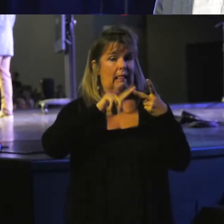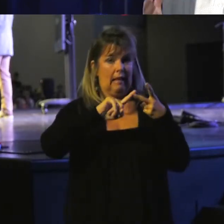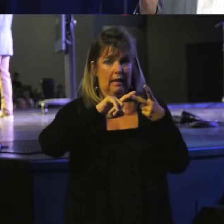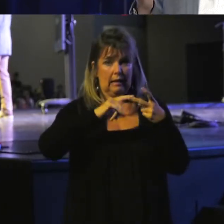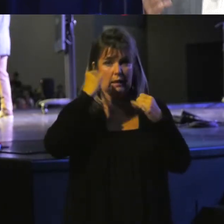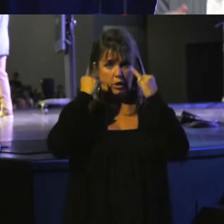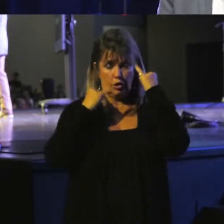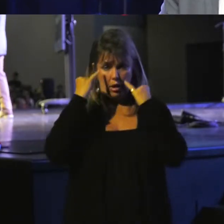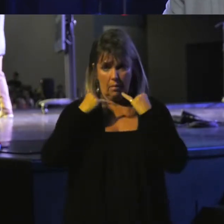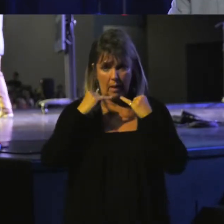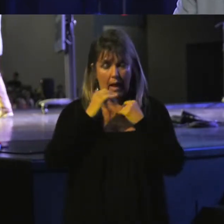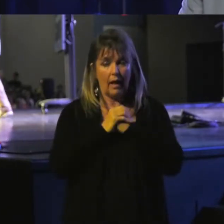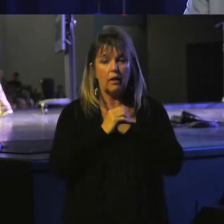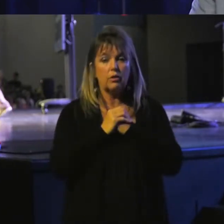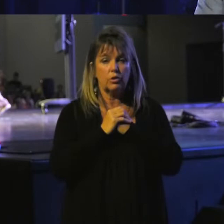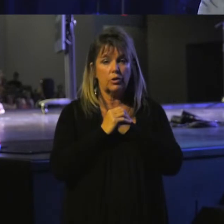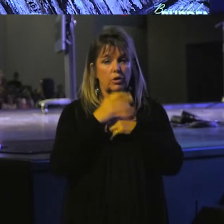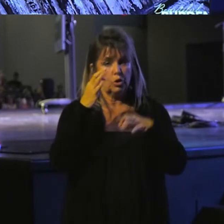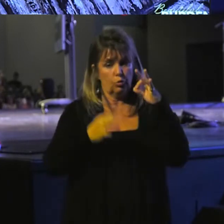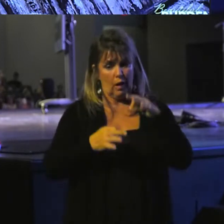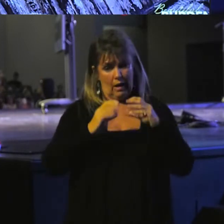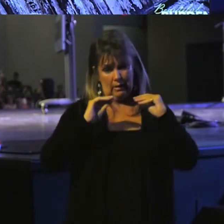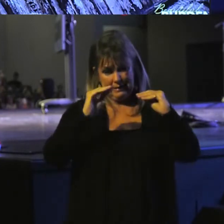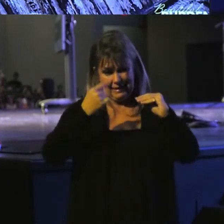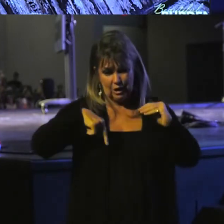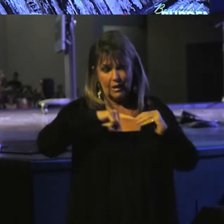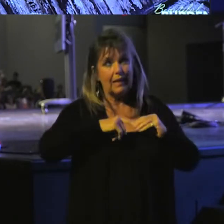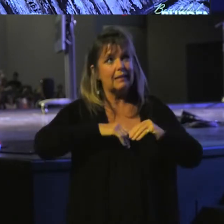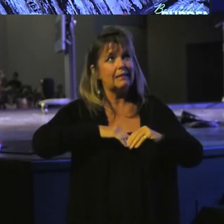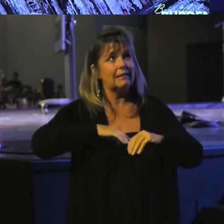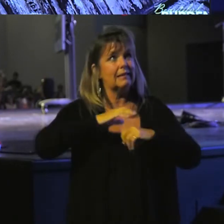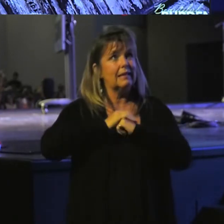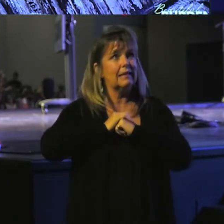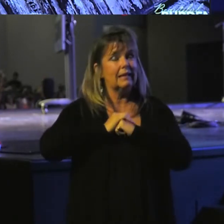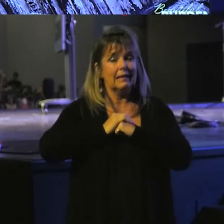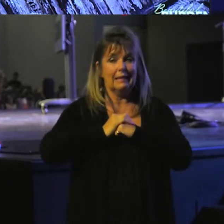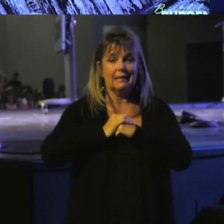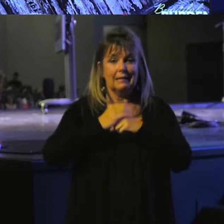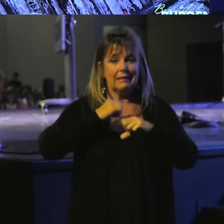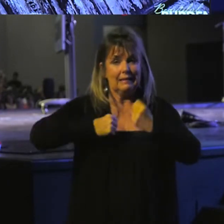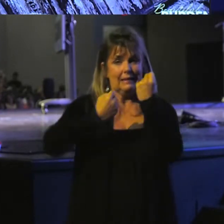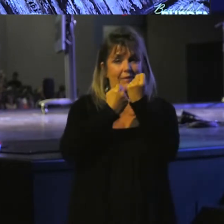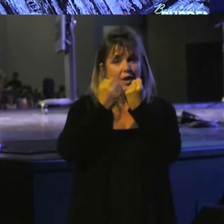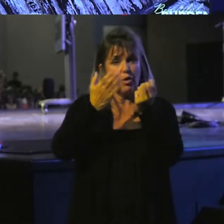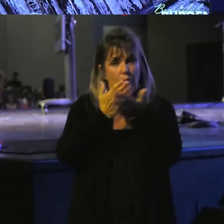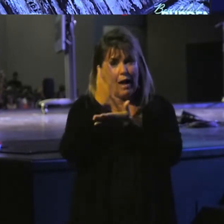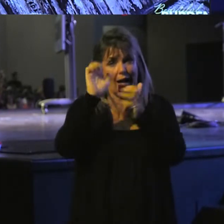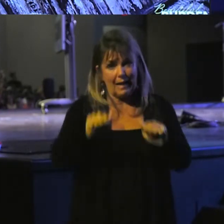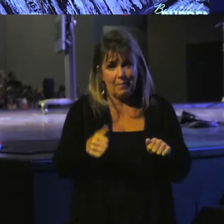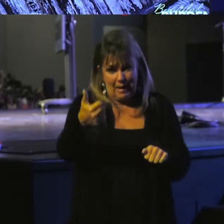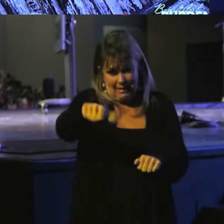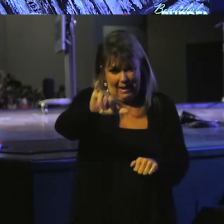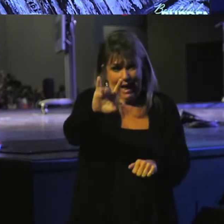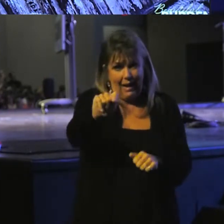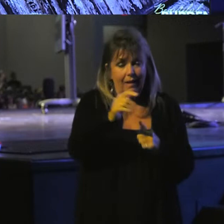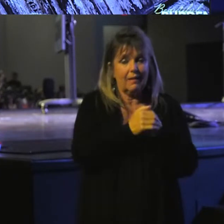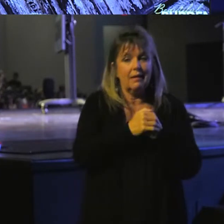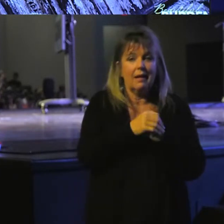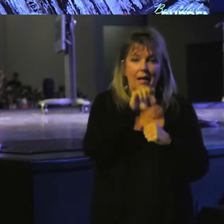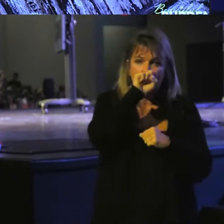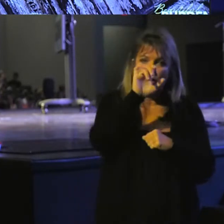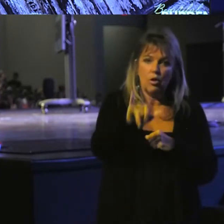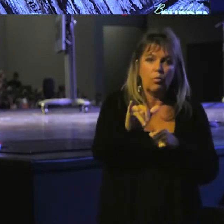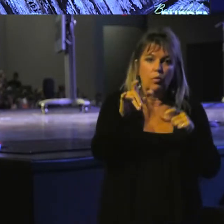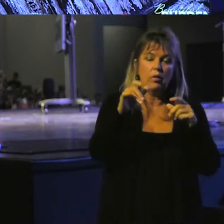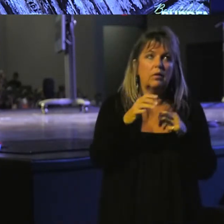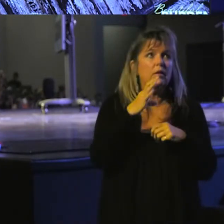Jeremiah's trial teaches us defending your life can mean denying it. Look what happens. I love this man. You want to talk about